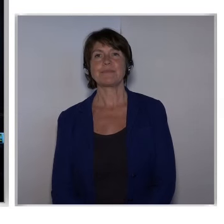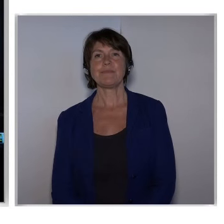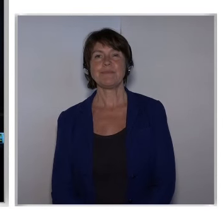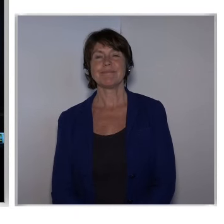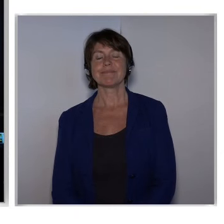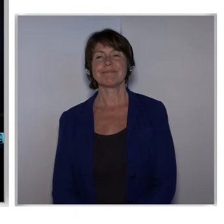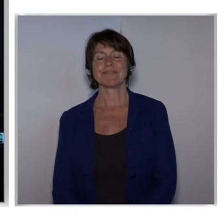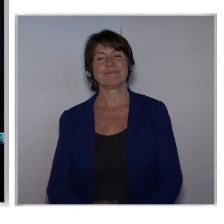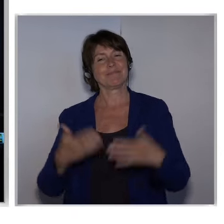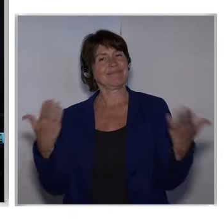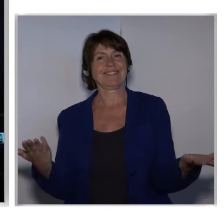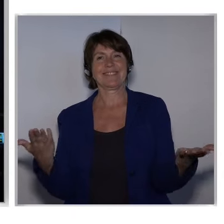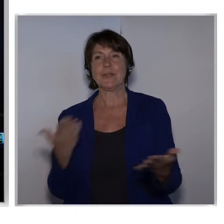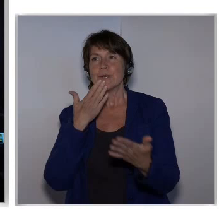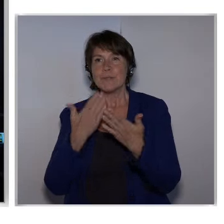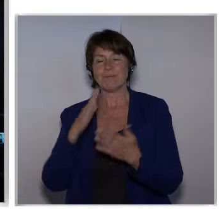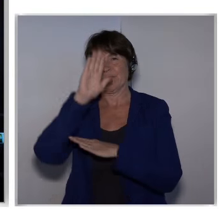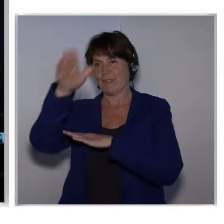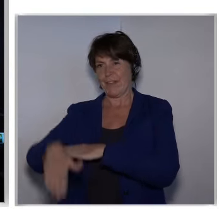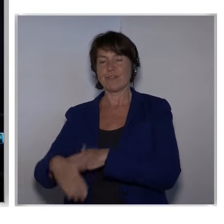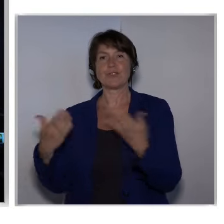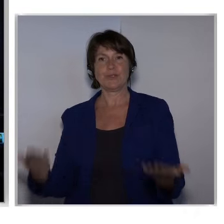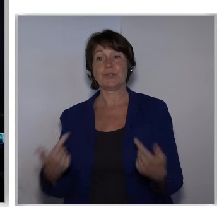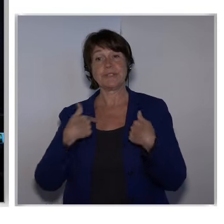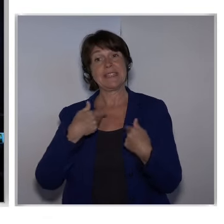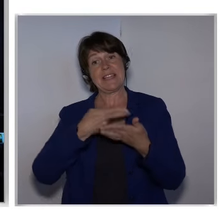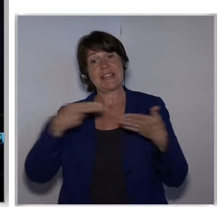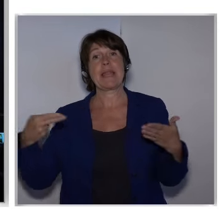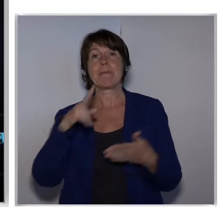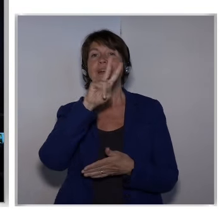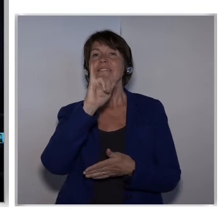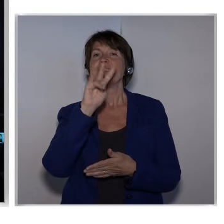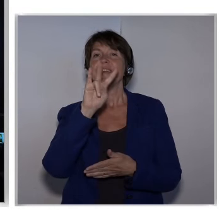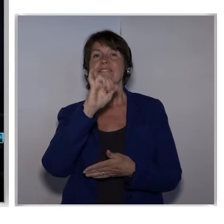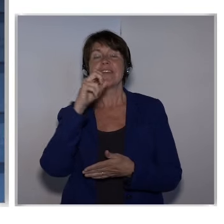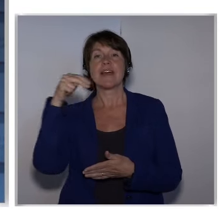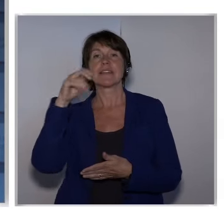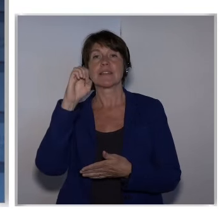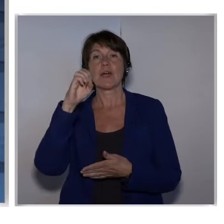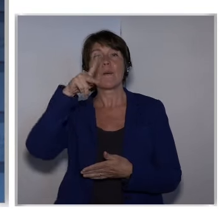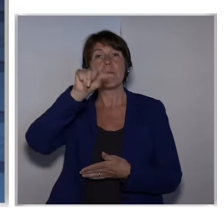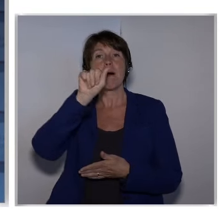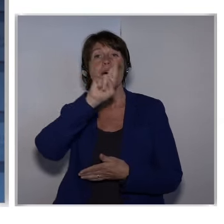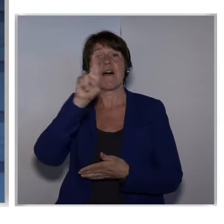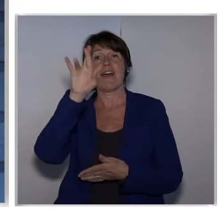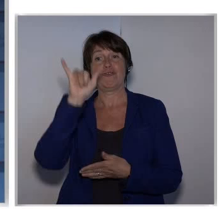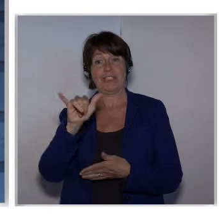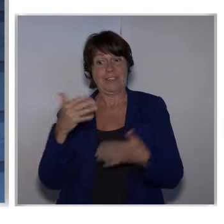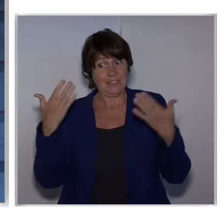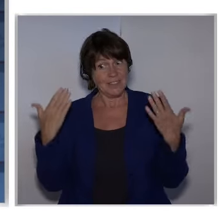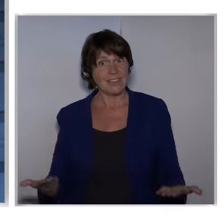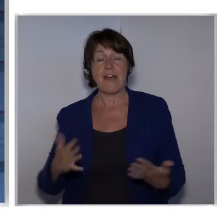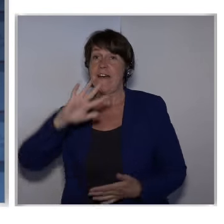Good afternoon, everyone. My name is Vivian Parry and I'm absolutely delighted to be with you for this, the fifth